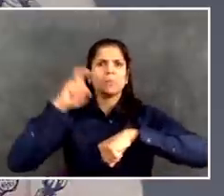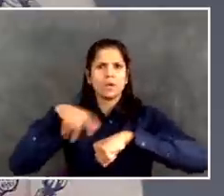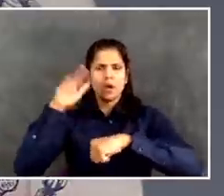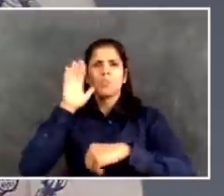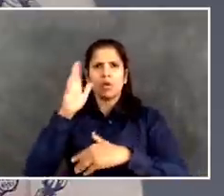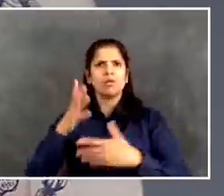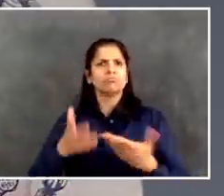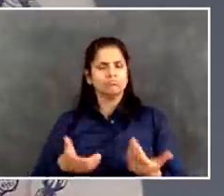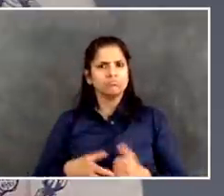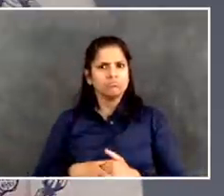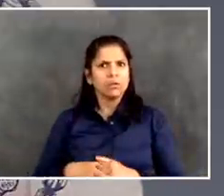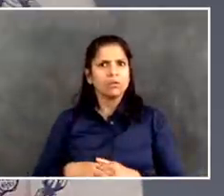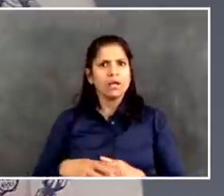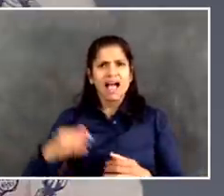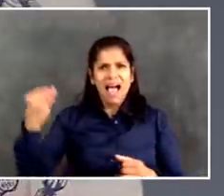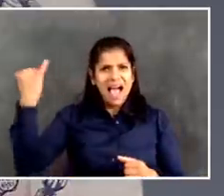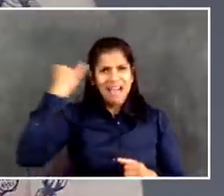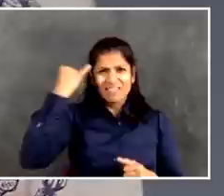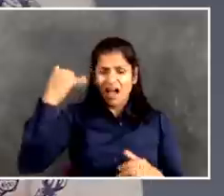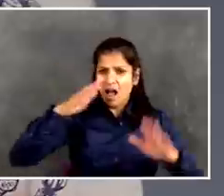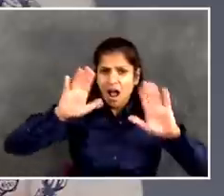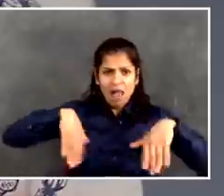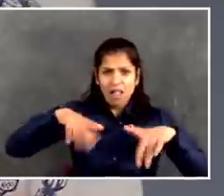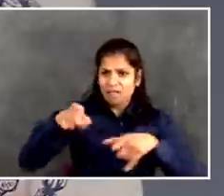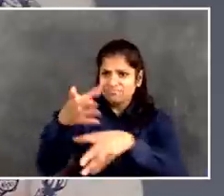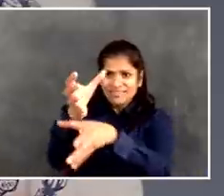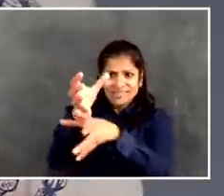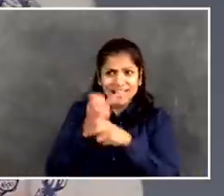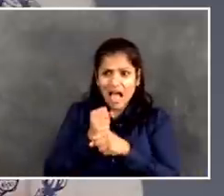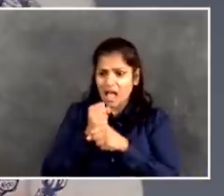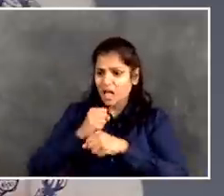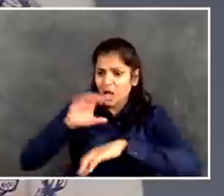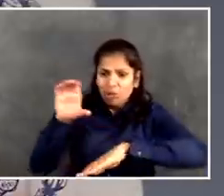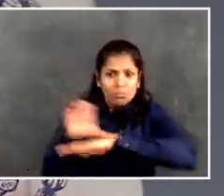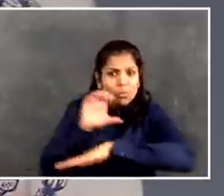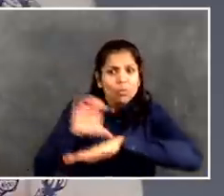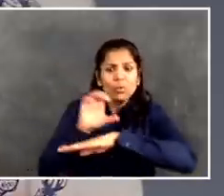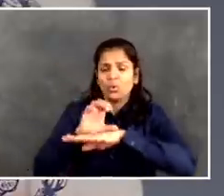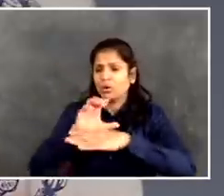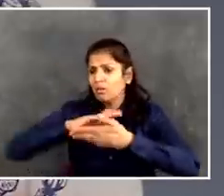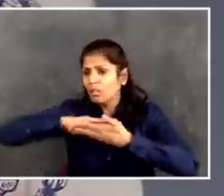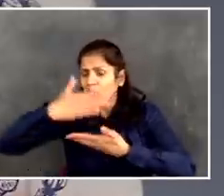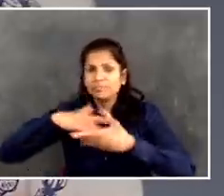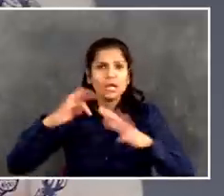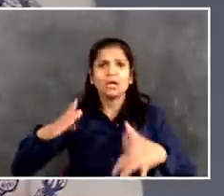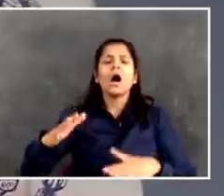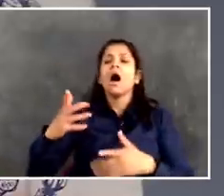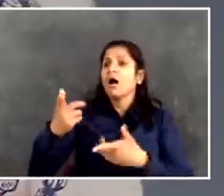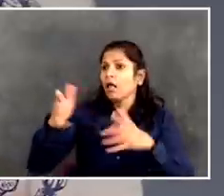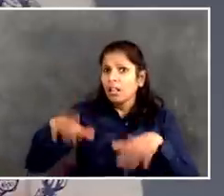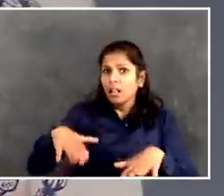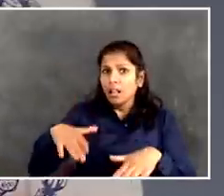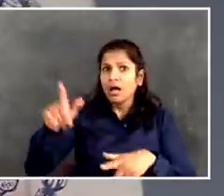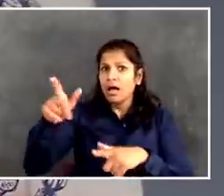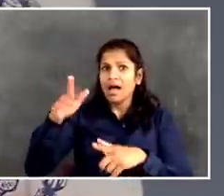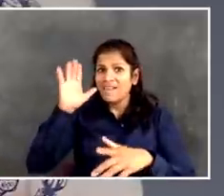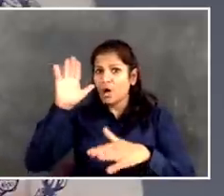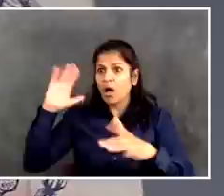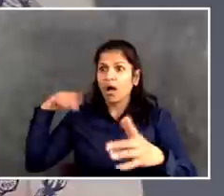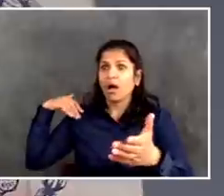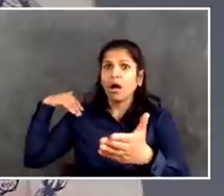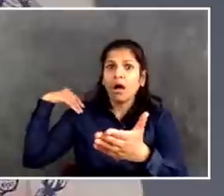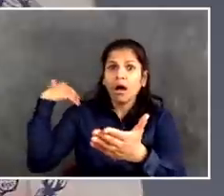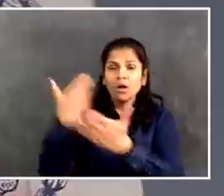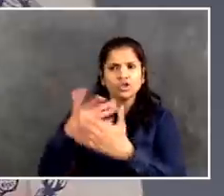that's happening. The devices have come in from Apple. They're being distributed out. The delivery system's moving. You know, internet